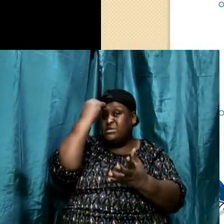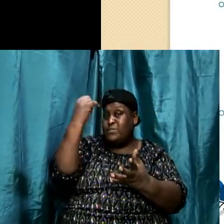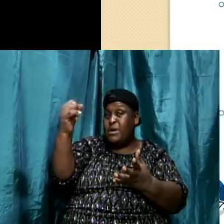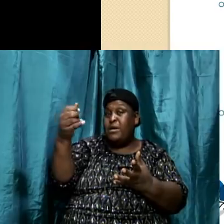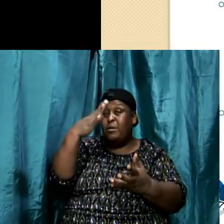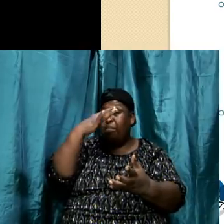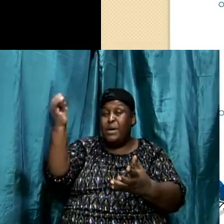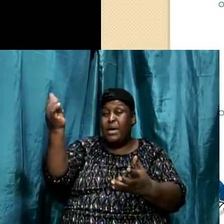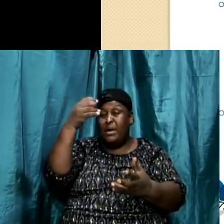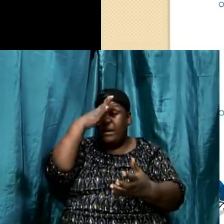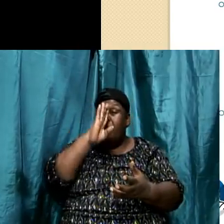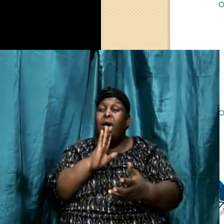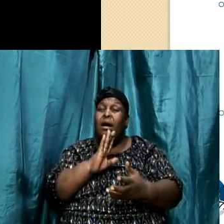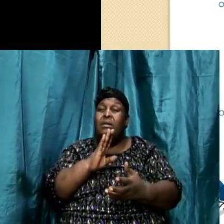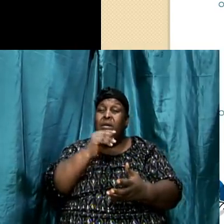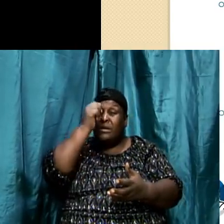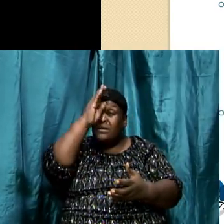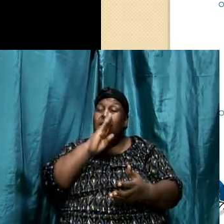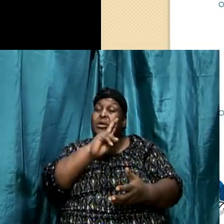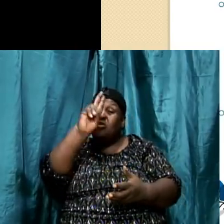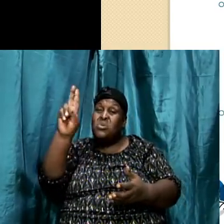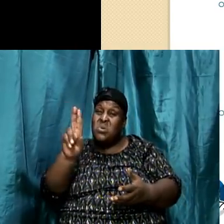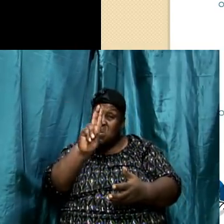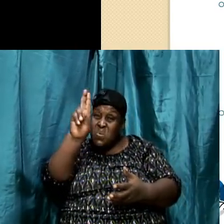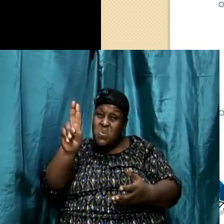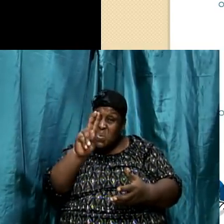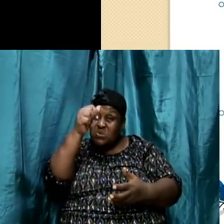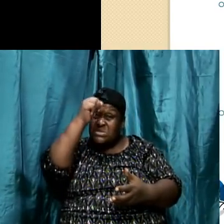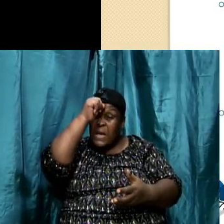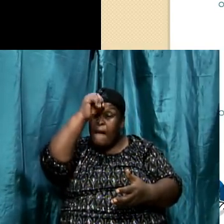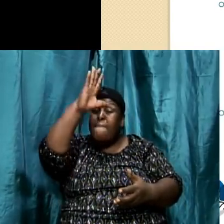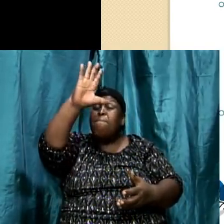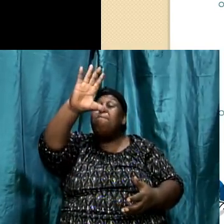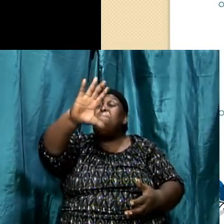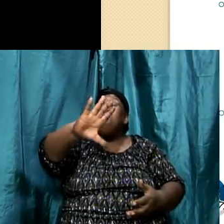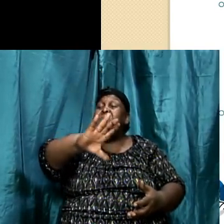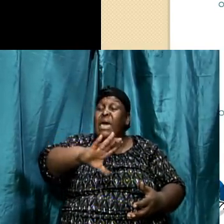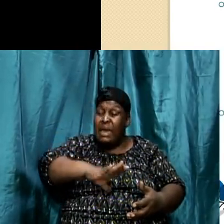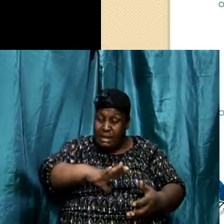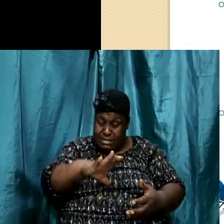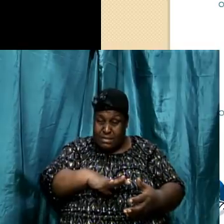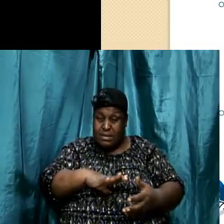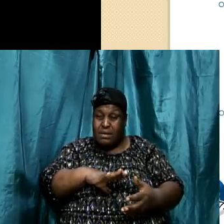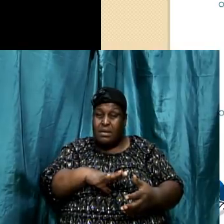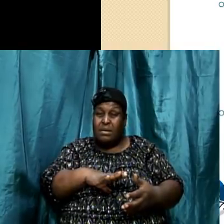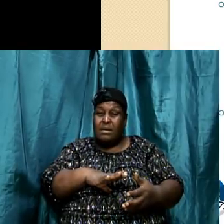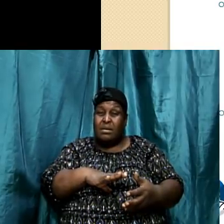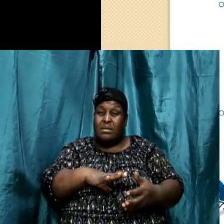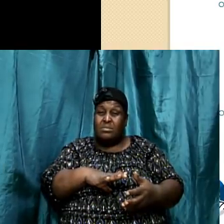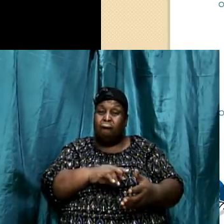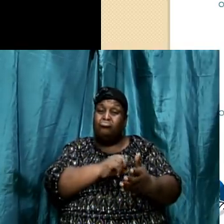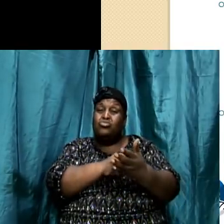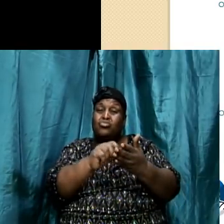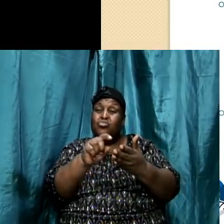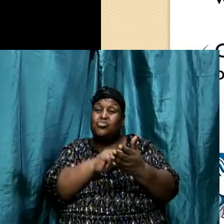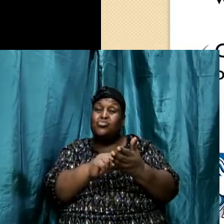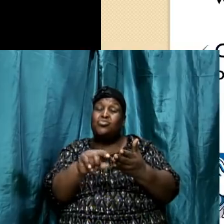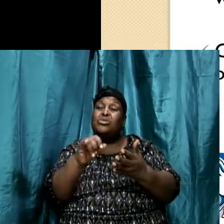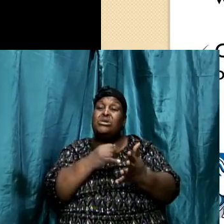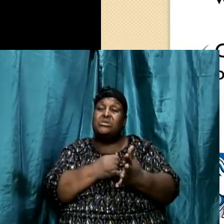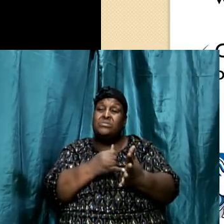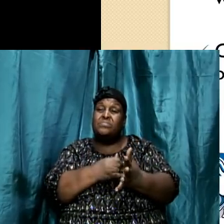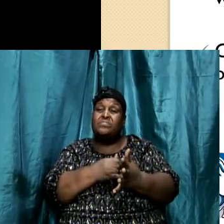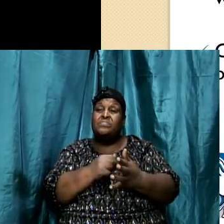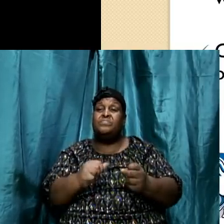I made this point that you must become acquainted with the writer because the writer has a lot to do with how the message was written. Let's just move to the other slide and show an